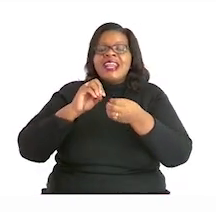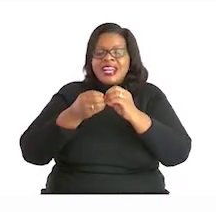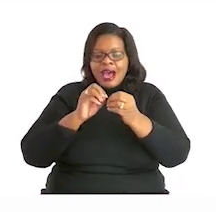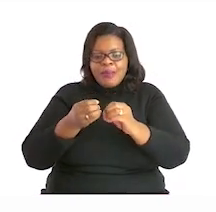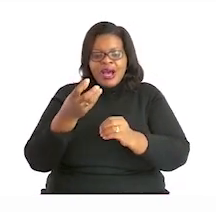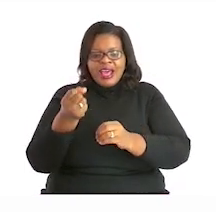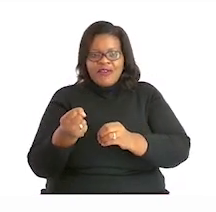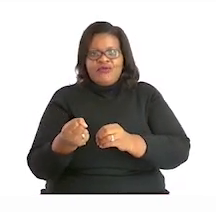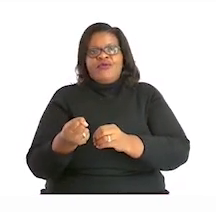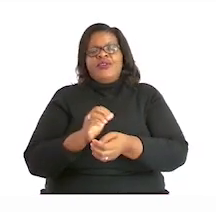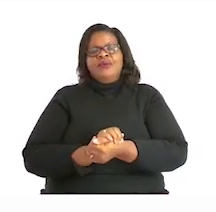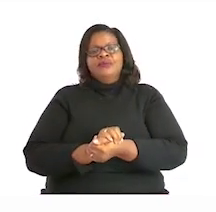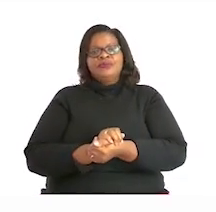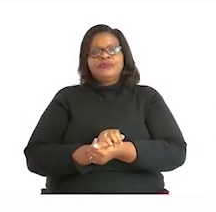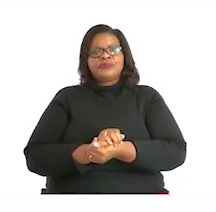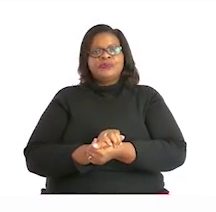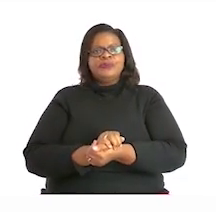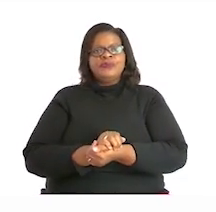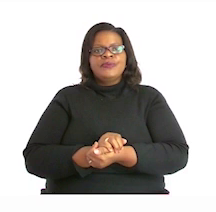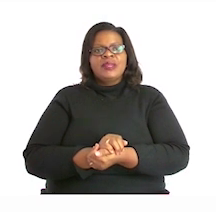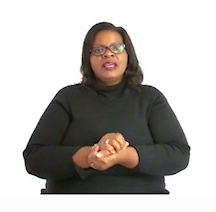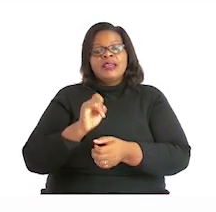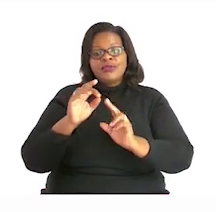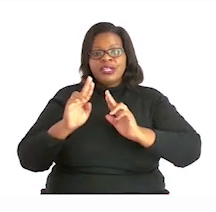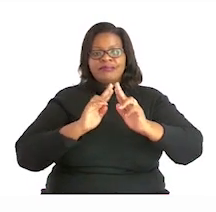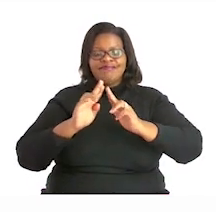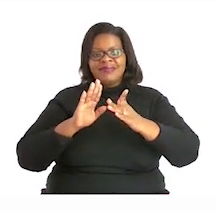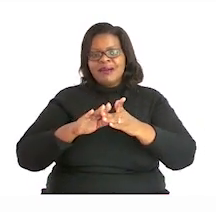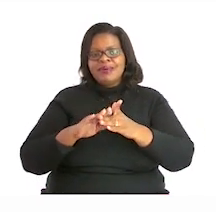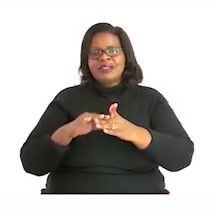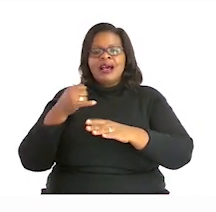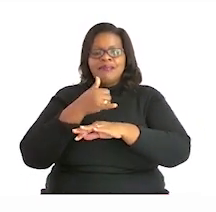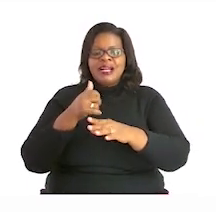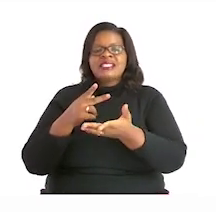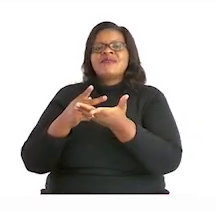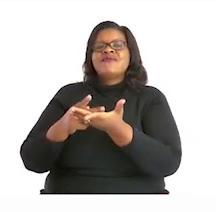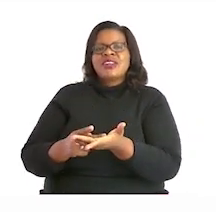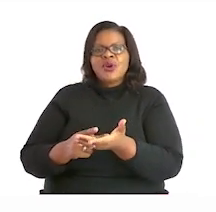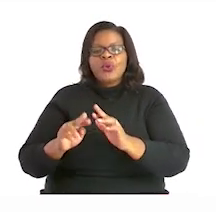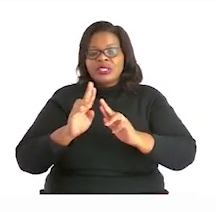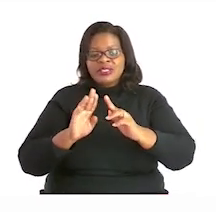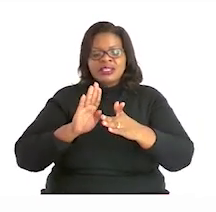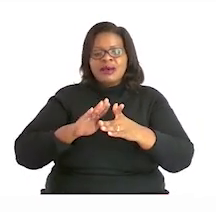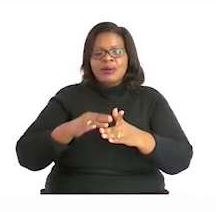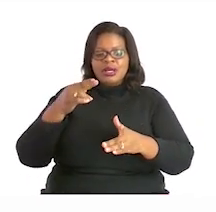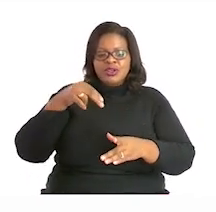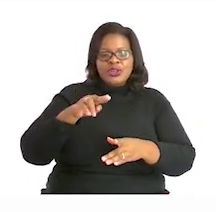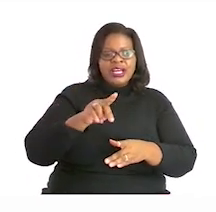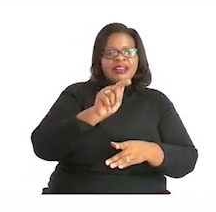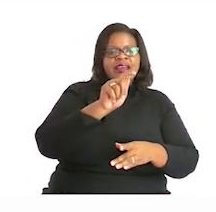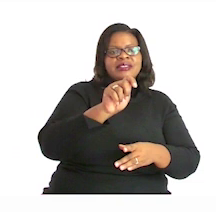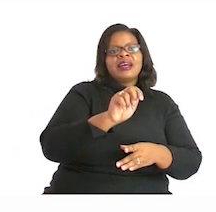number. So, whenever we talk about place value, we talk about units, tens, hundreds,